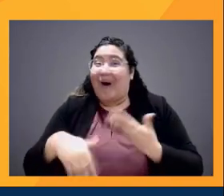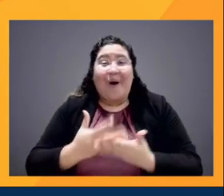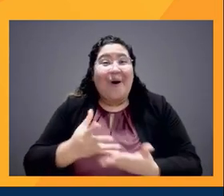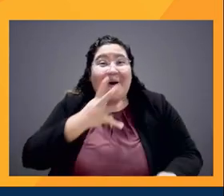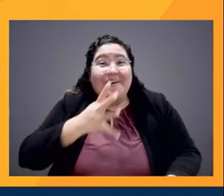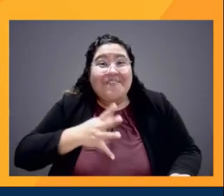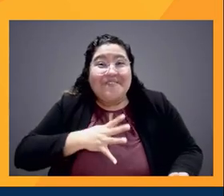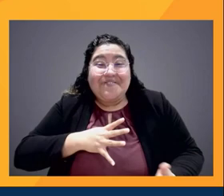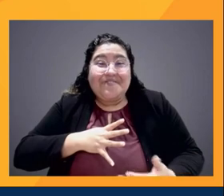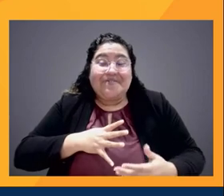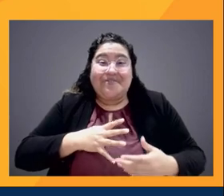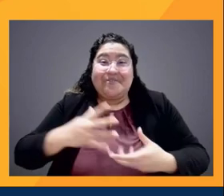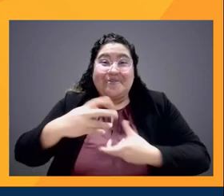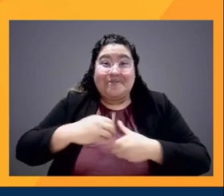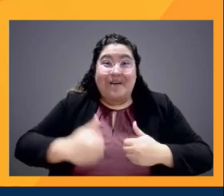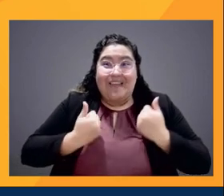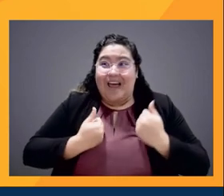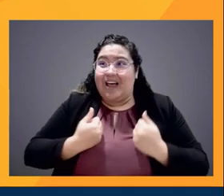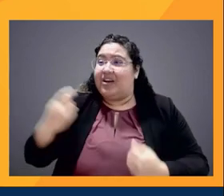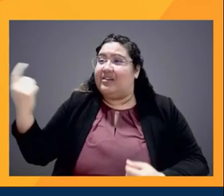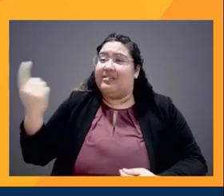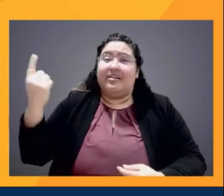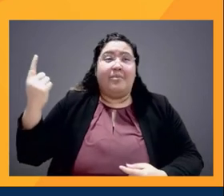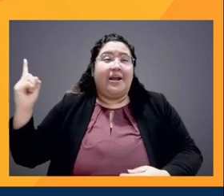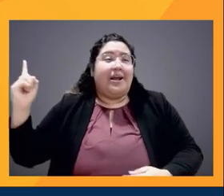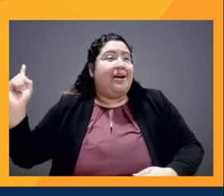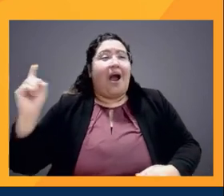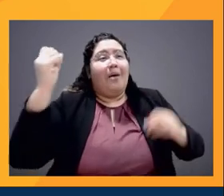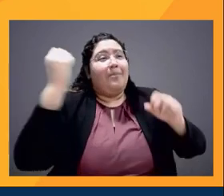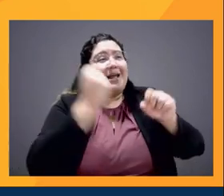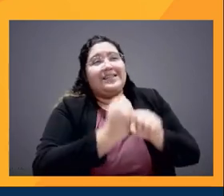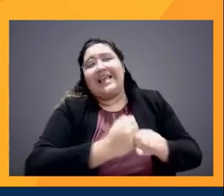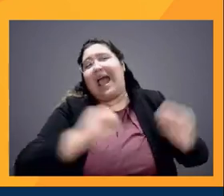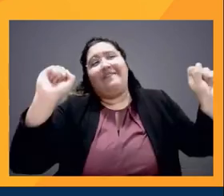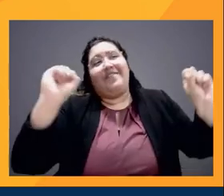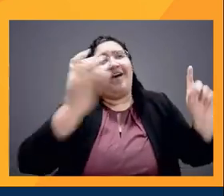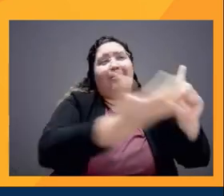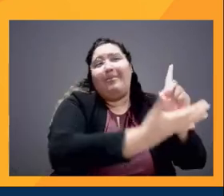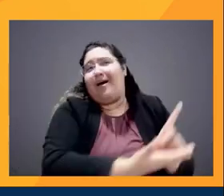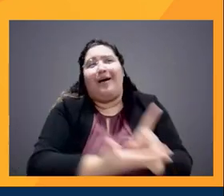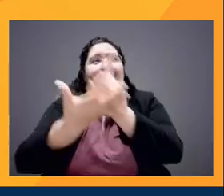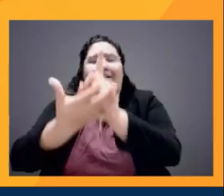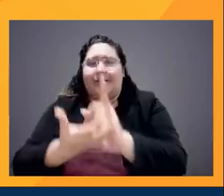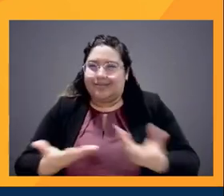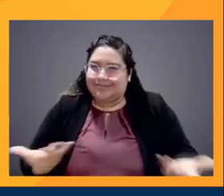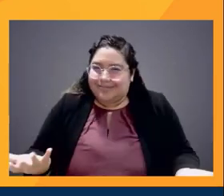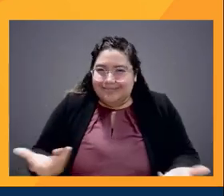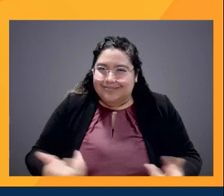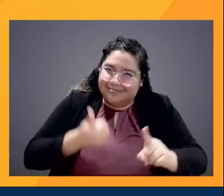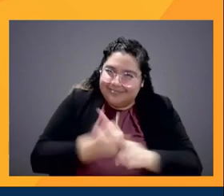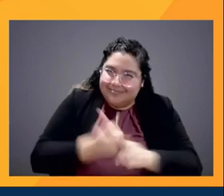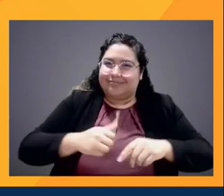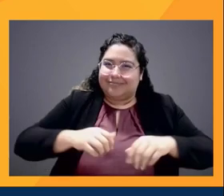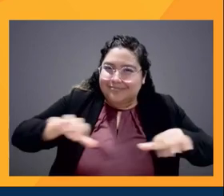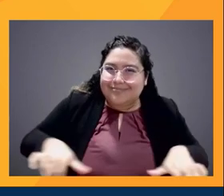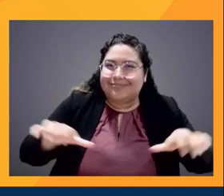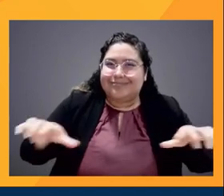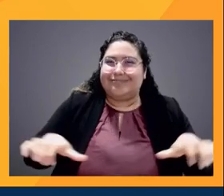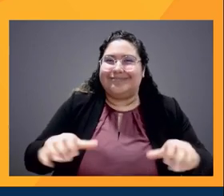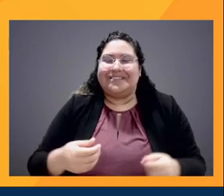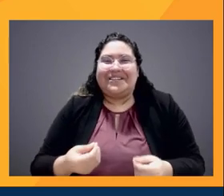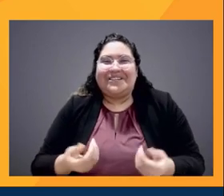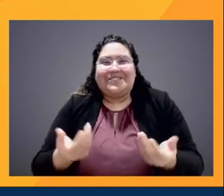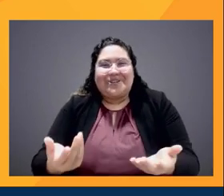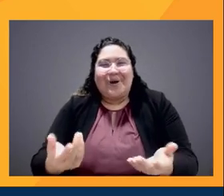they've never been like saved by this person and taking, you know, so I felt like I wanted to tell, you know, going back to